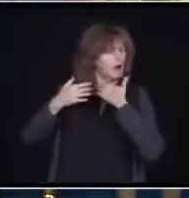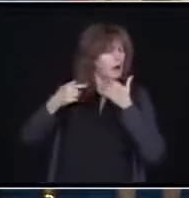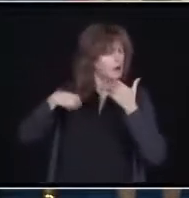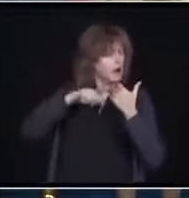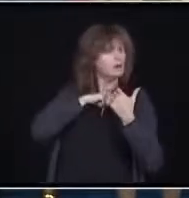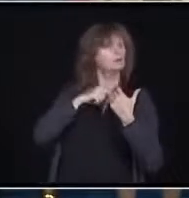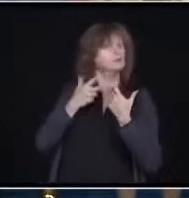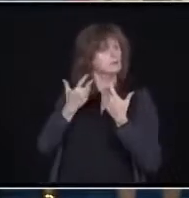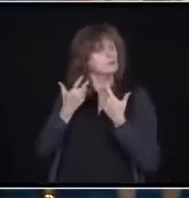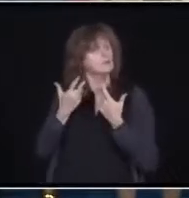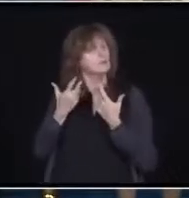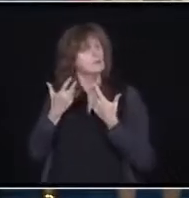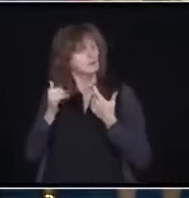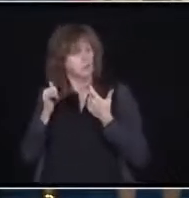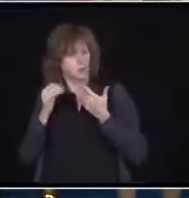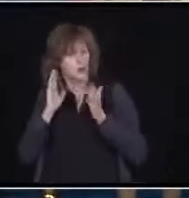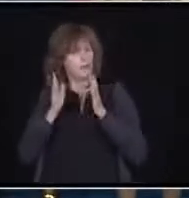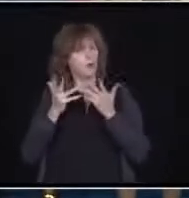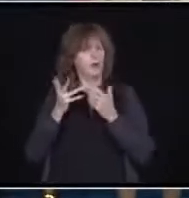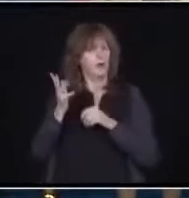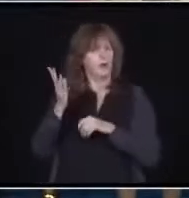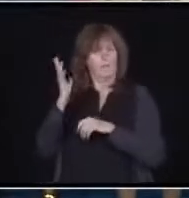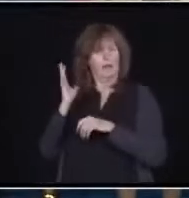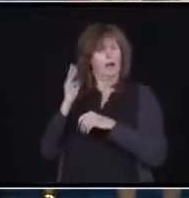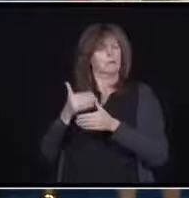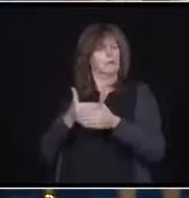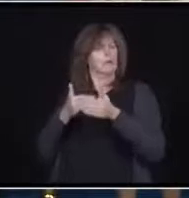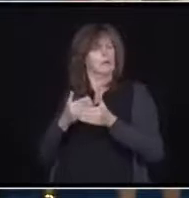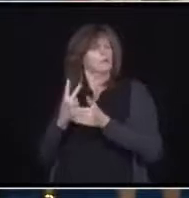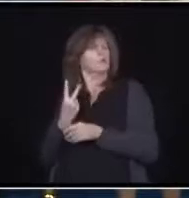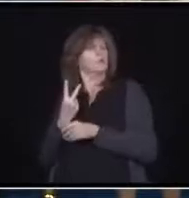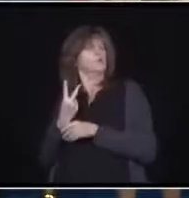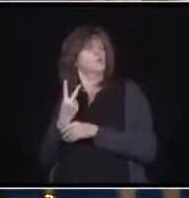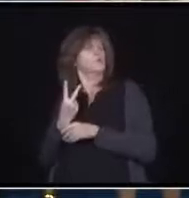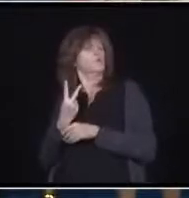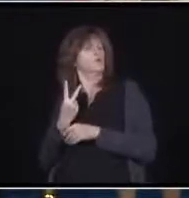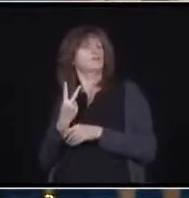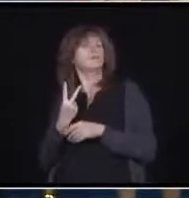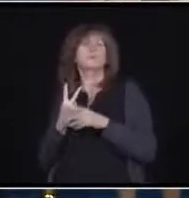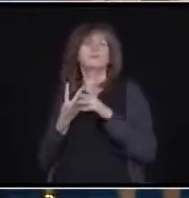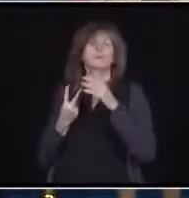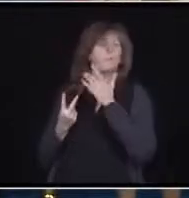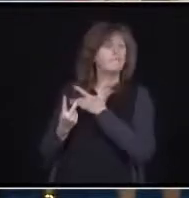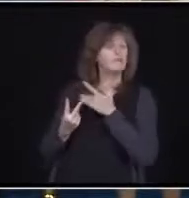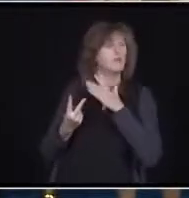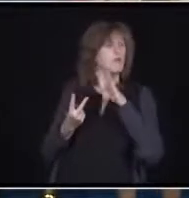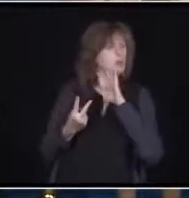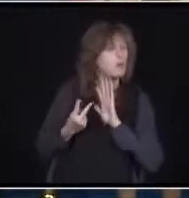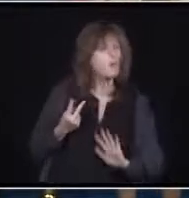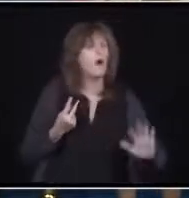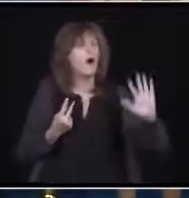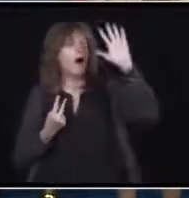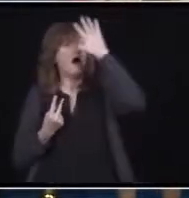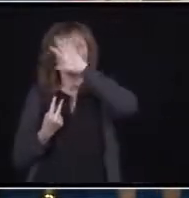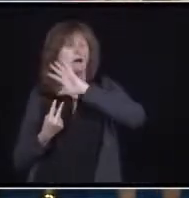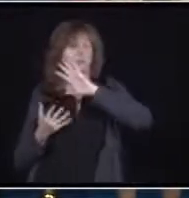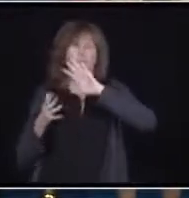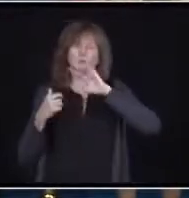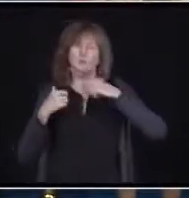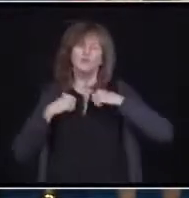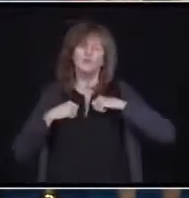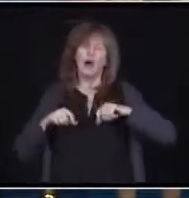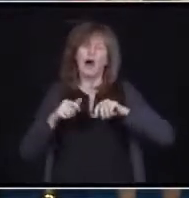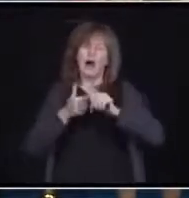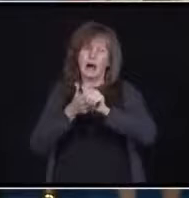is that those were province-wide as we're doing that. The impact of this so far as the premiers alluded to has majority